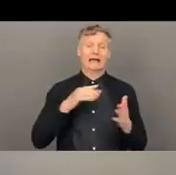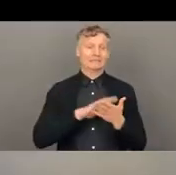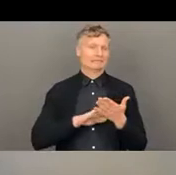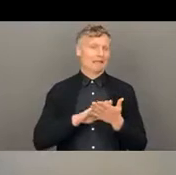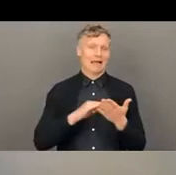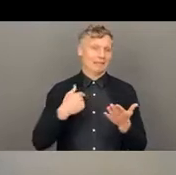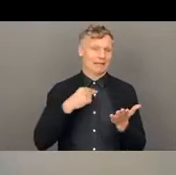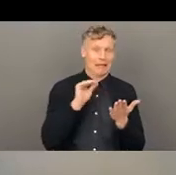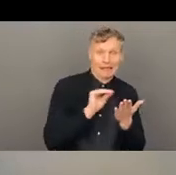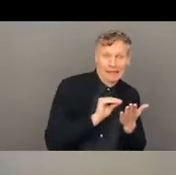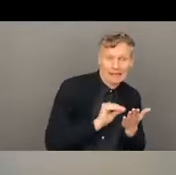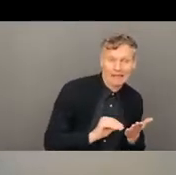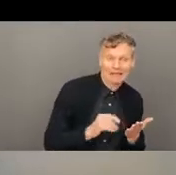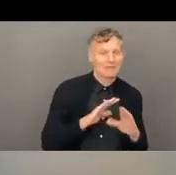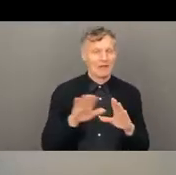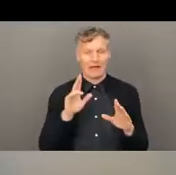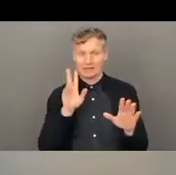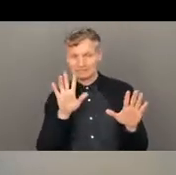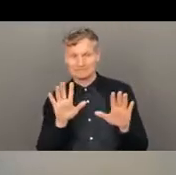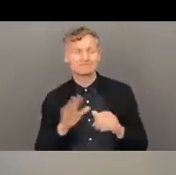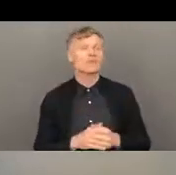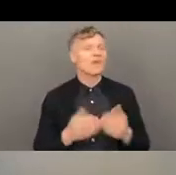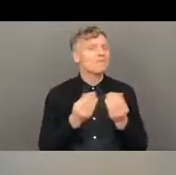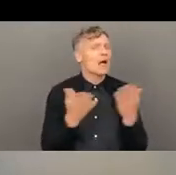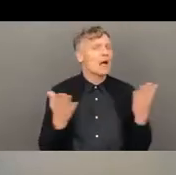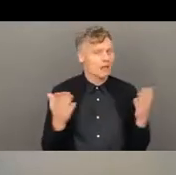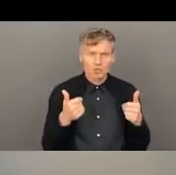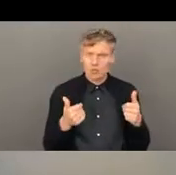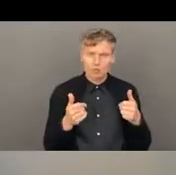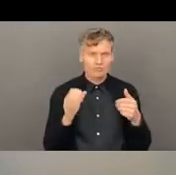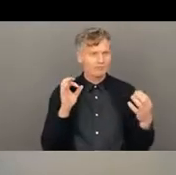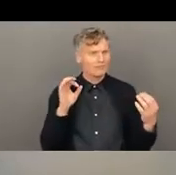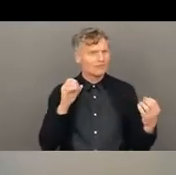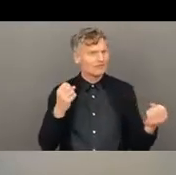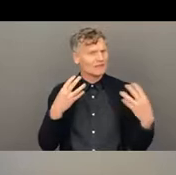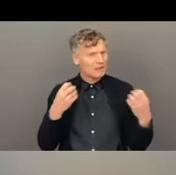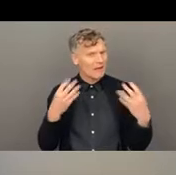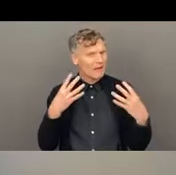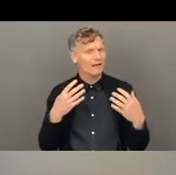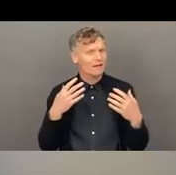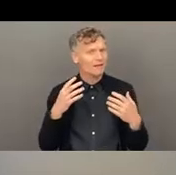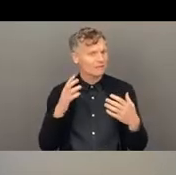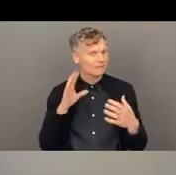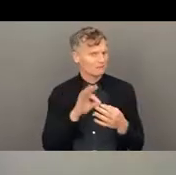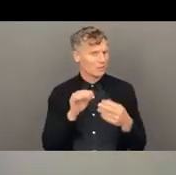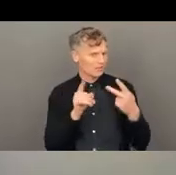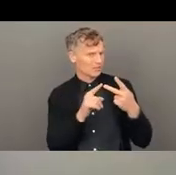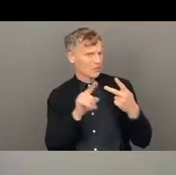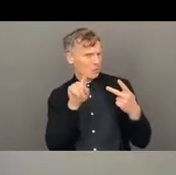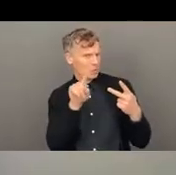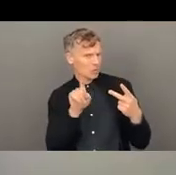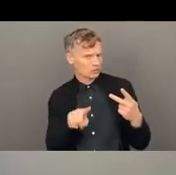Apologies. So yeah, we had lots of positive feedback on that question. So the benefits include,